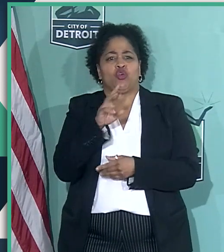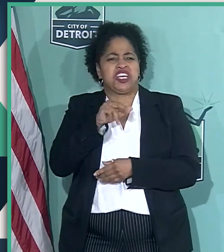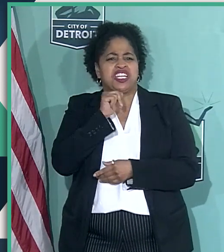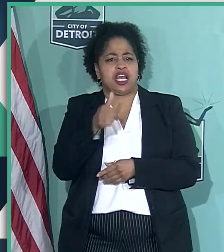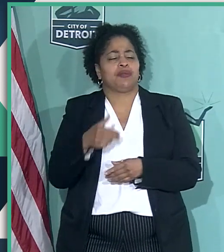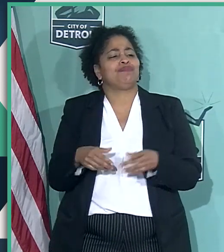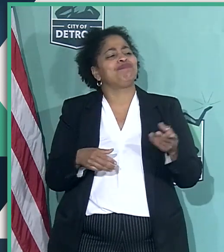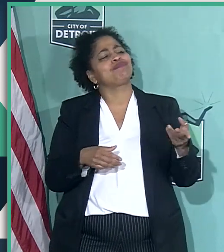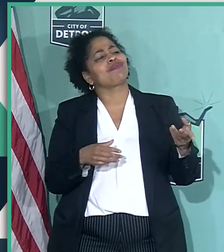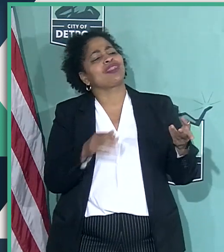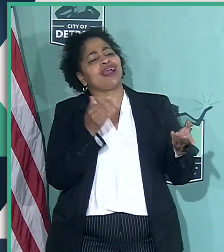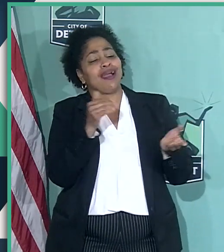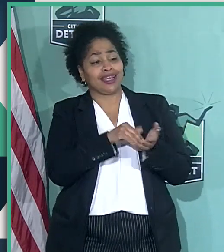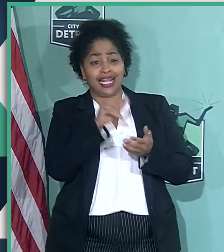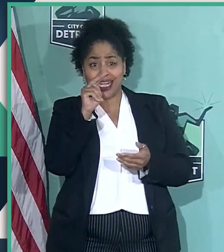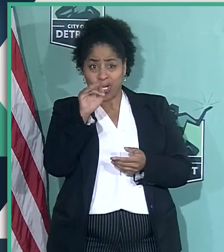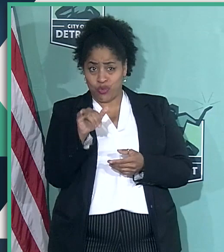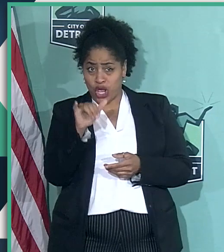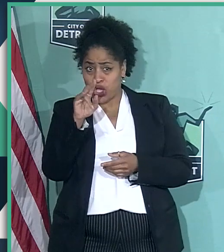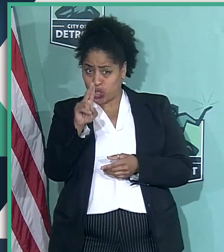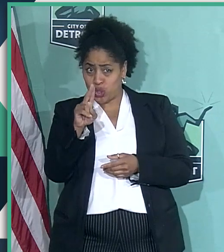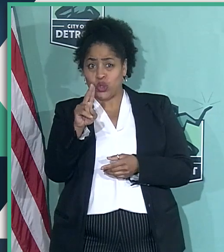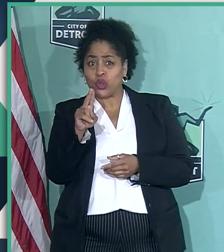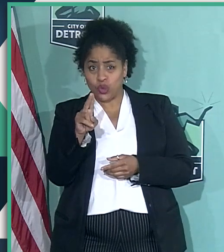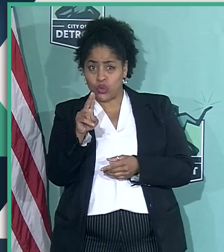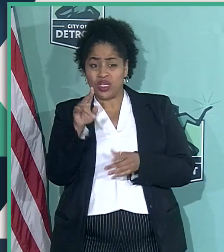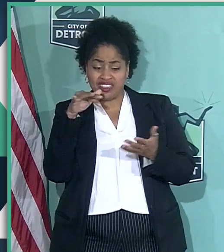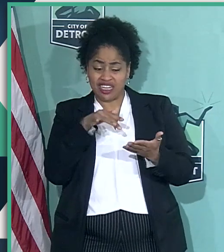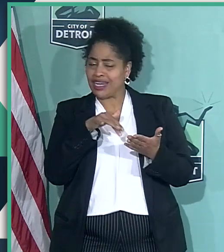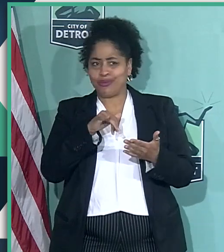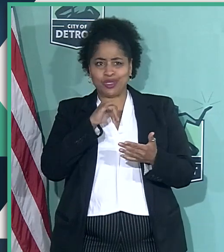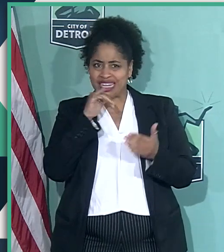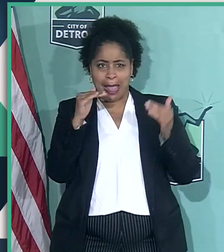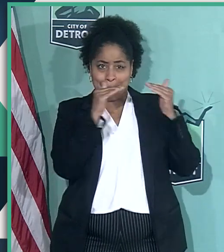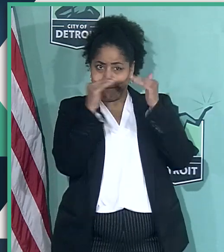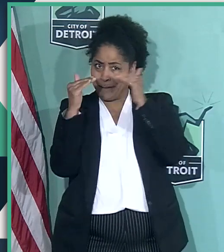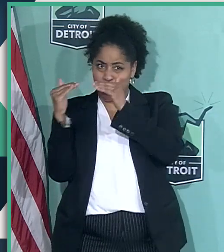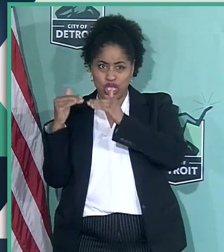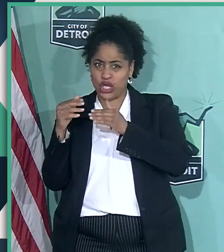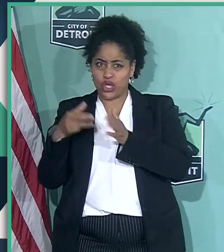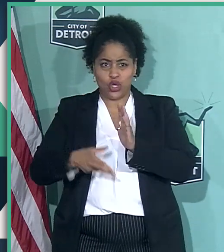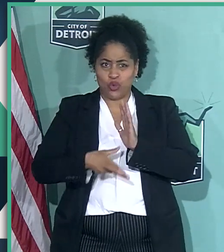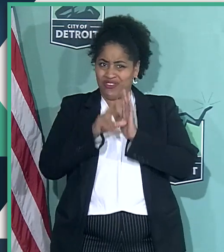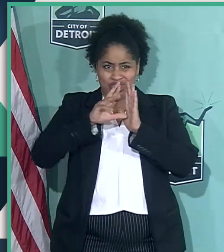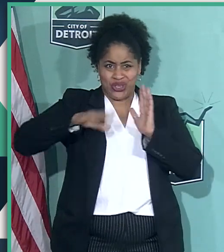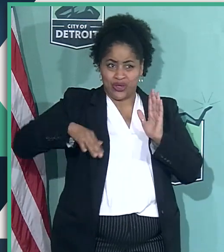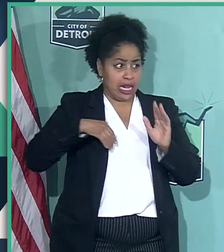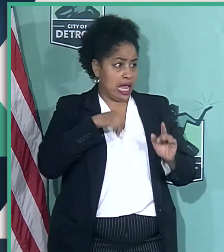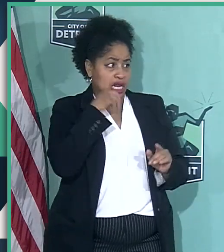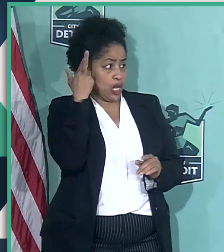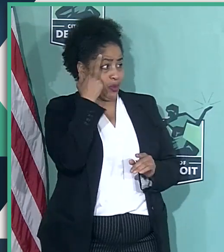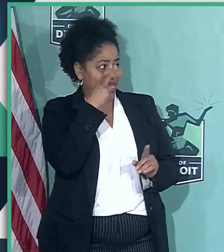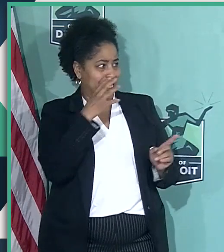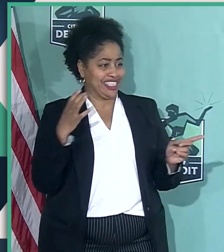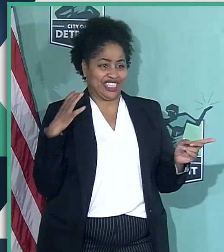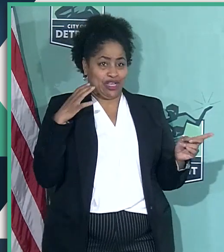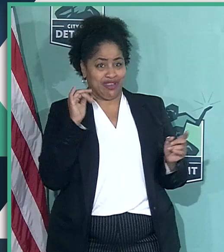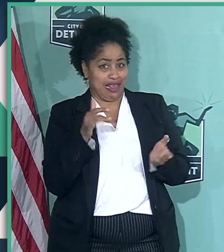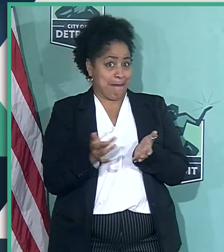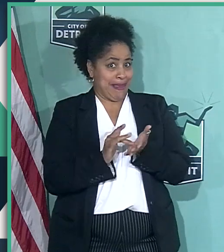we, the NYU study has not been peer reviewed as the chief mentioned. I didn't realize he was that medically sophisticated.